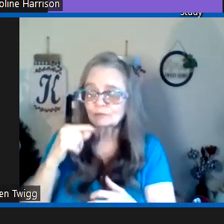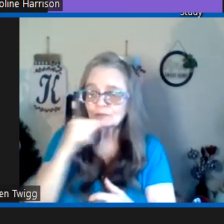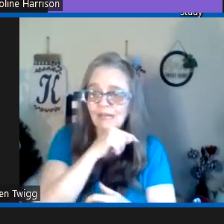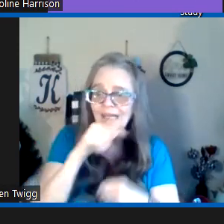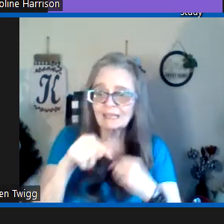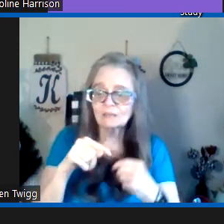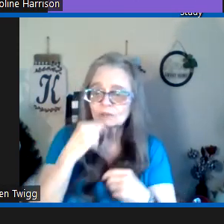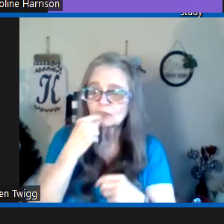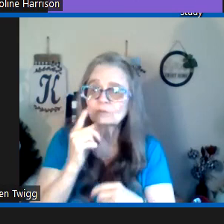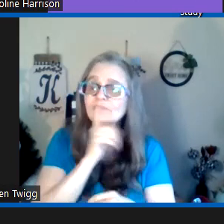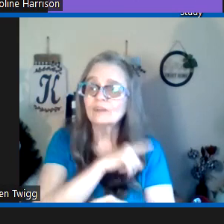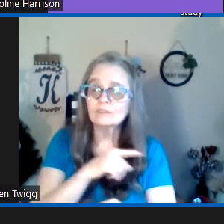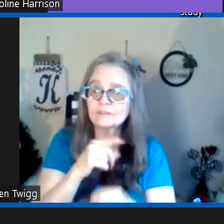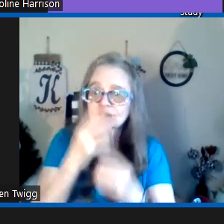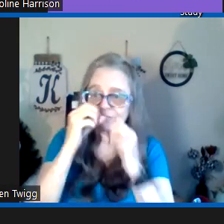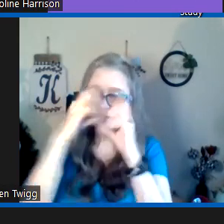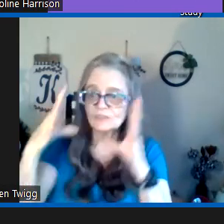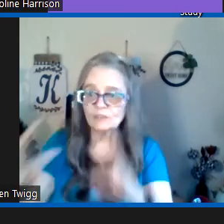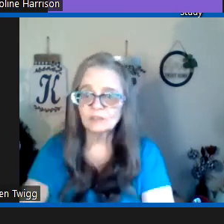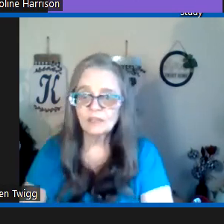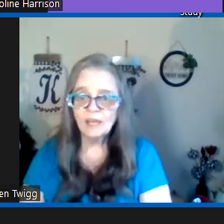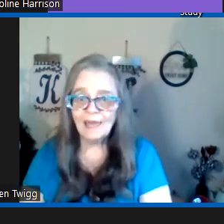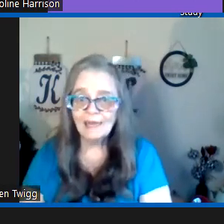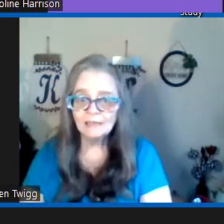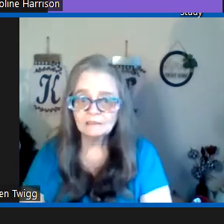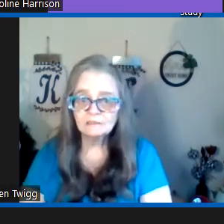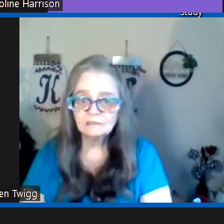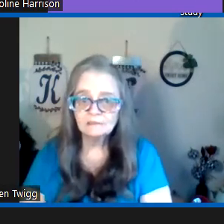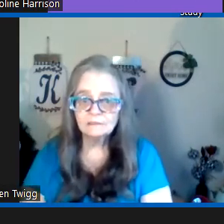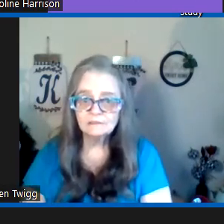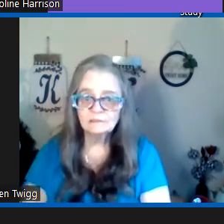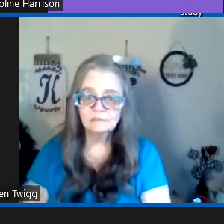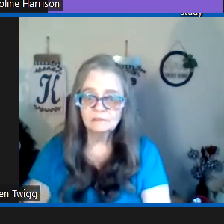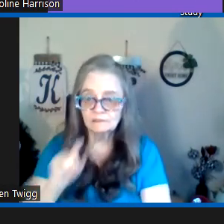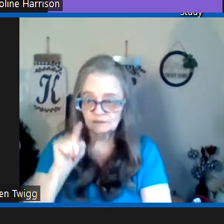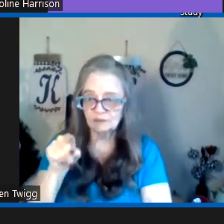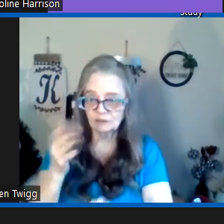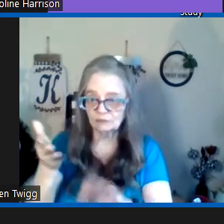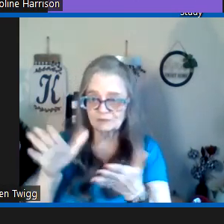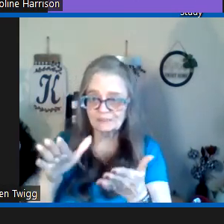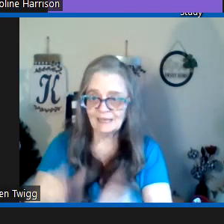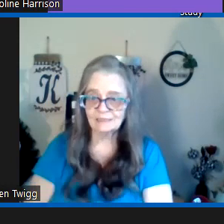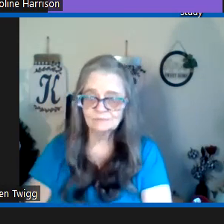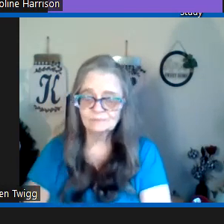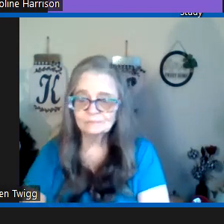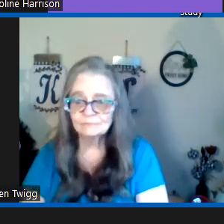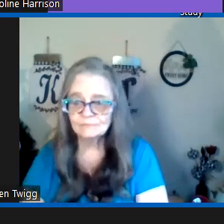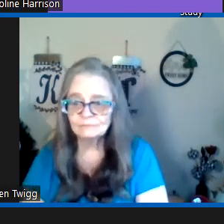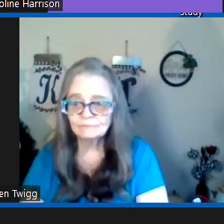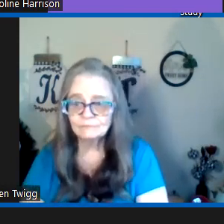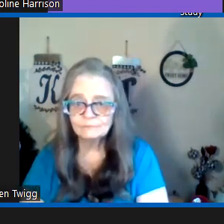if you lie or told a false vision and you would die